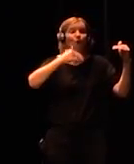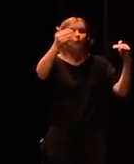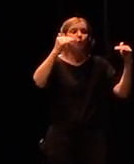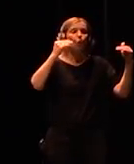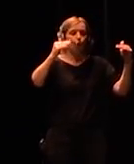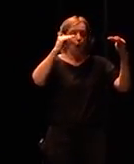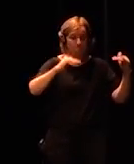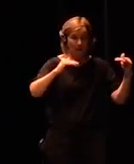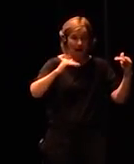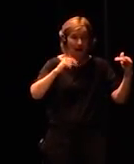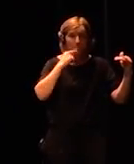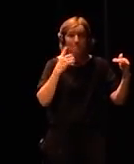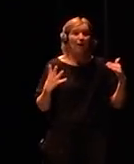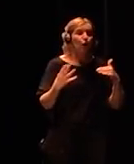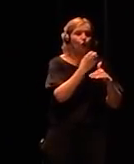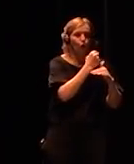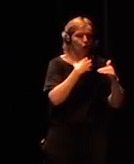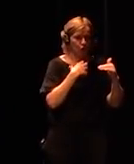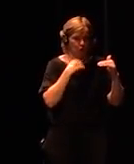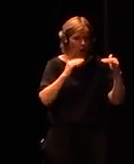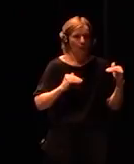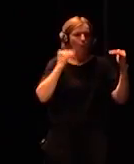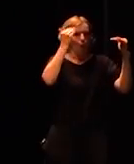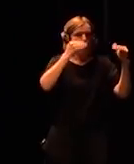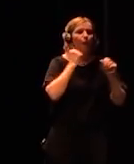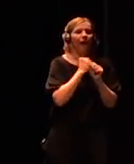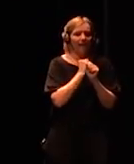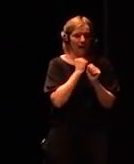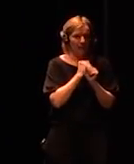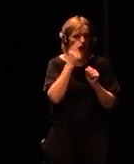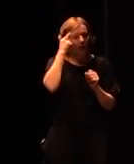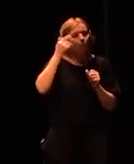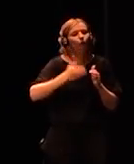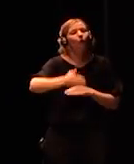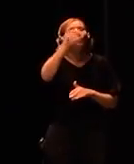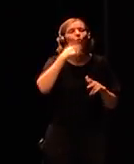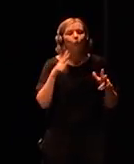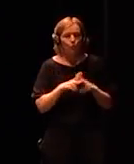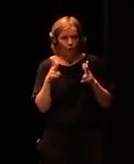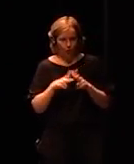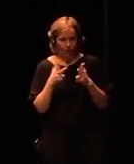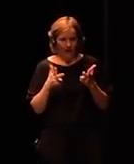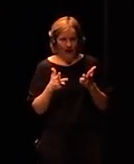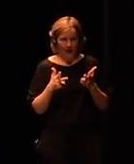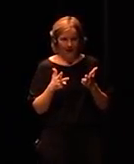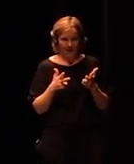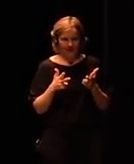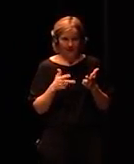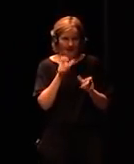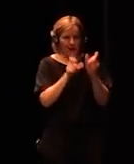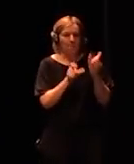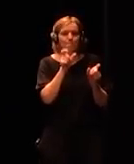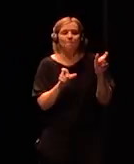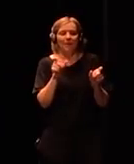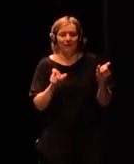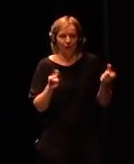we have to think about what that means for social structure we have to come to the rescue of people who are on that level because I think basically